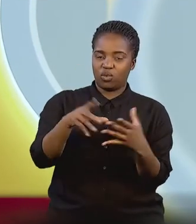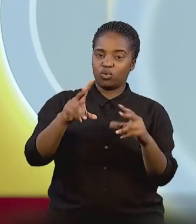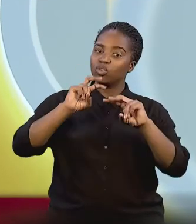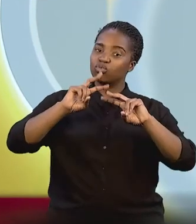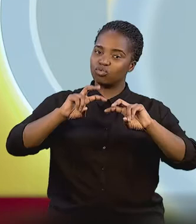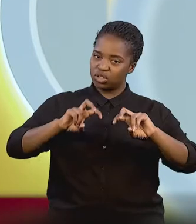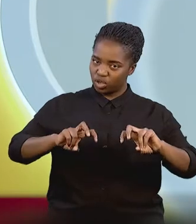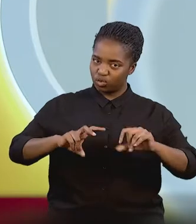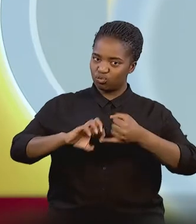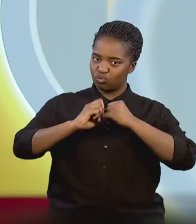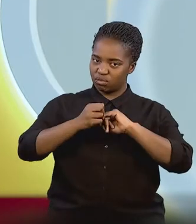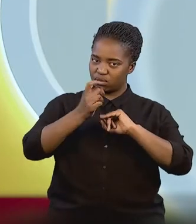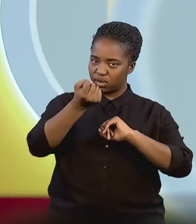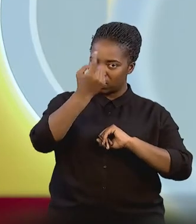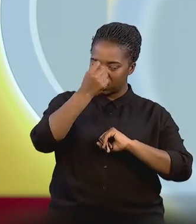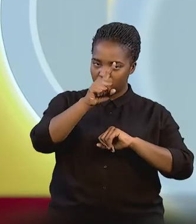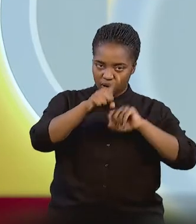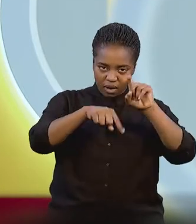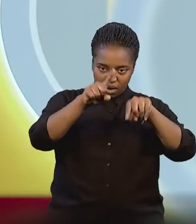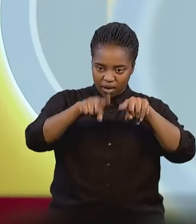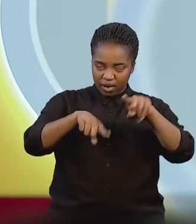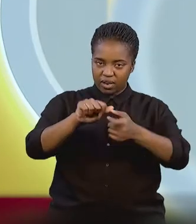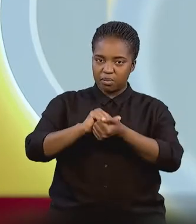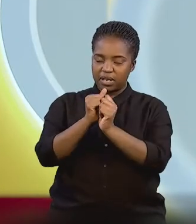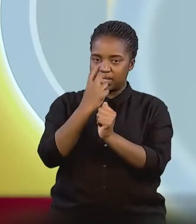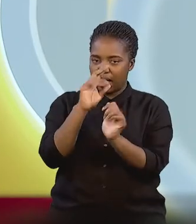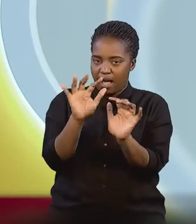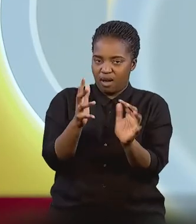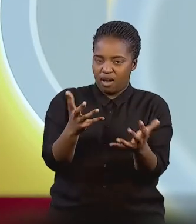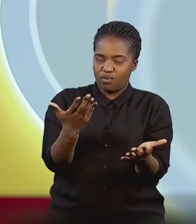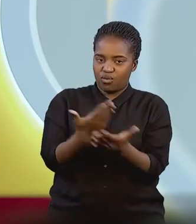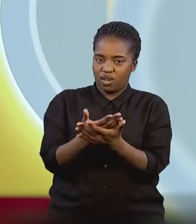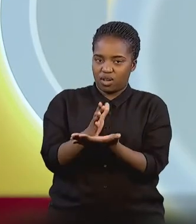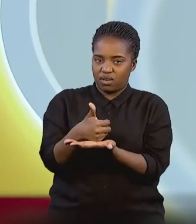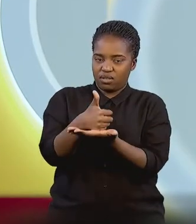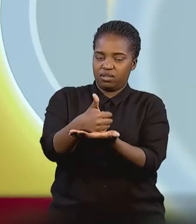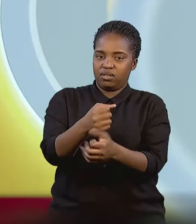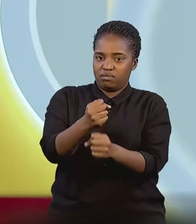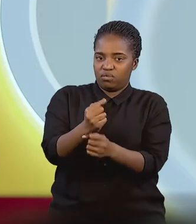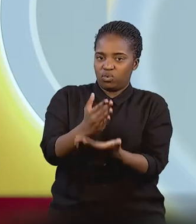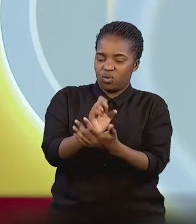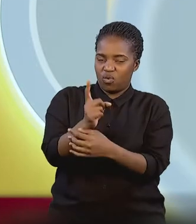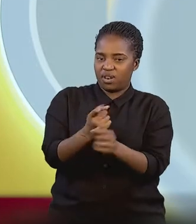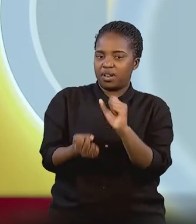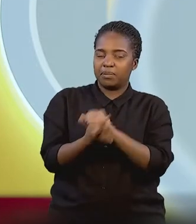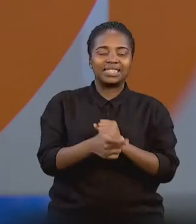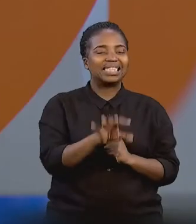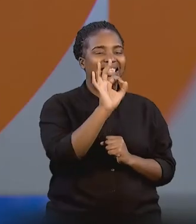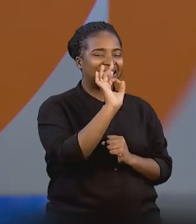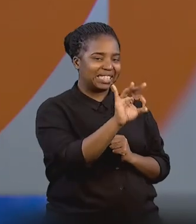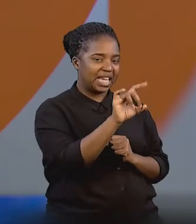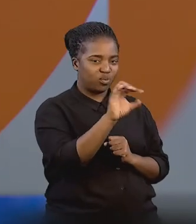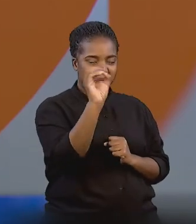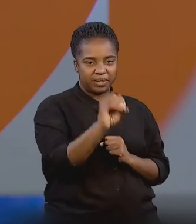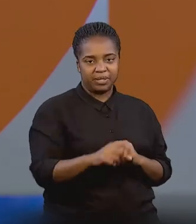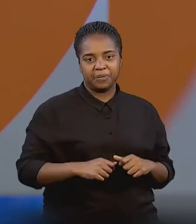research and trying to understand the different disabilities and see how you can be able to assist them to actually make all of that happen. Exactly. A hundred